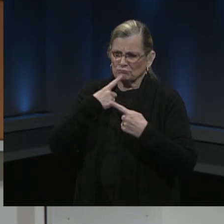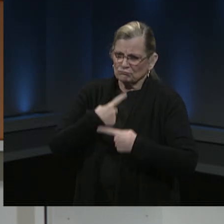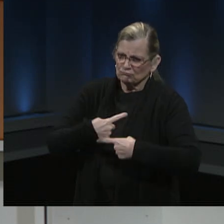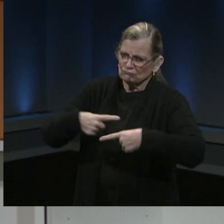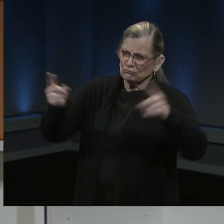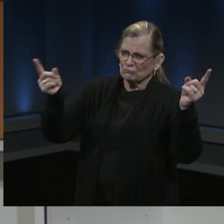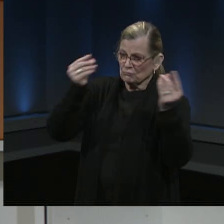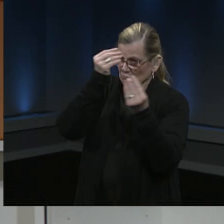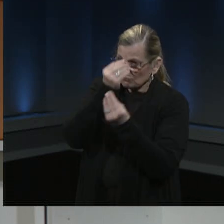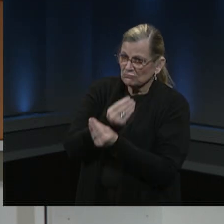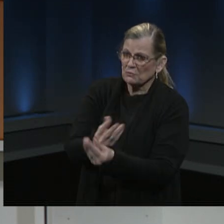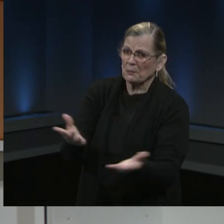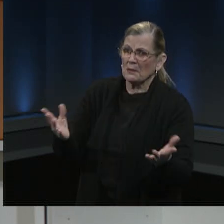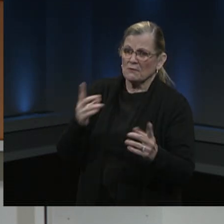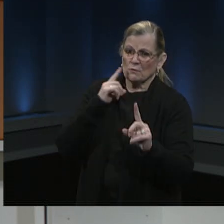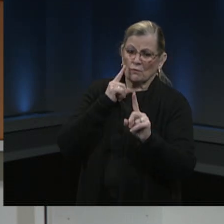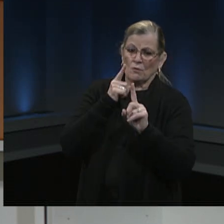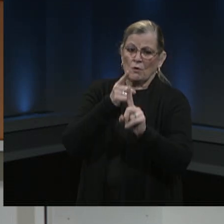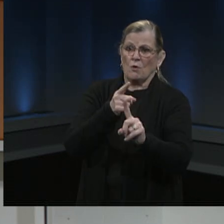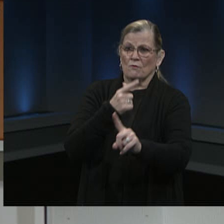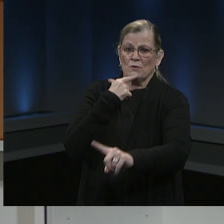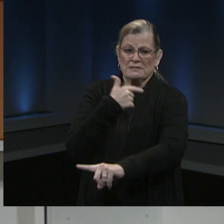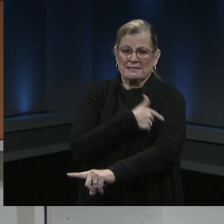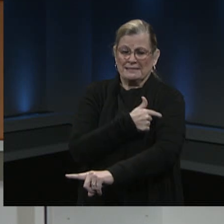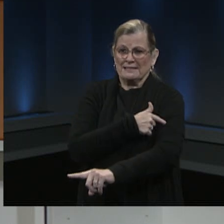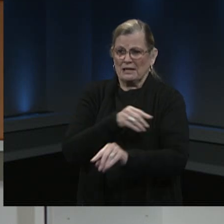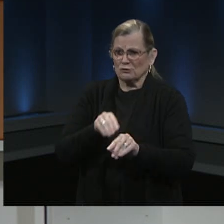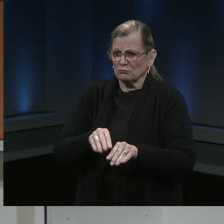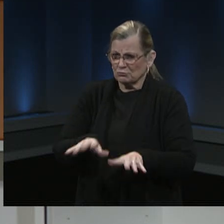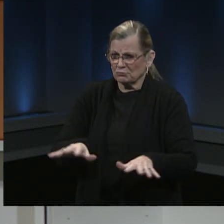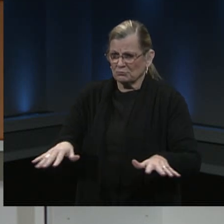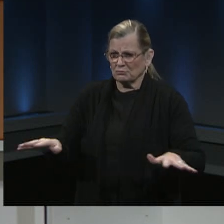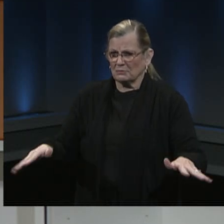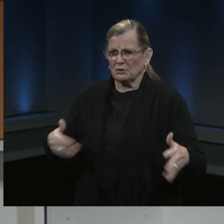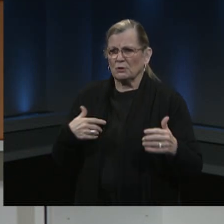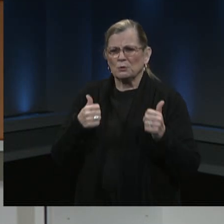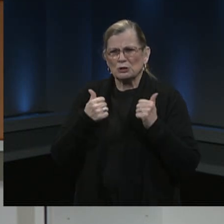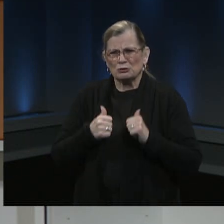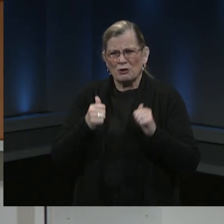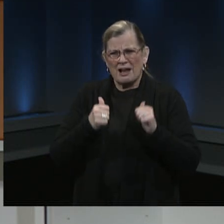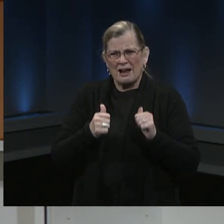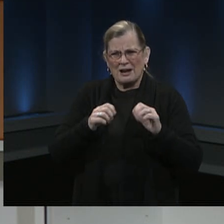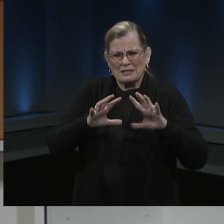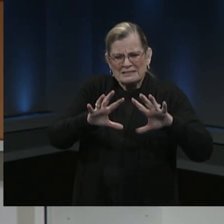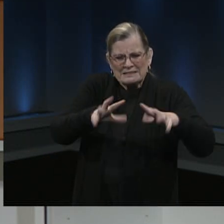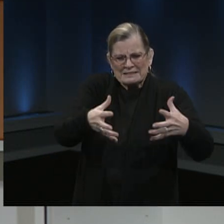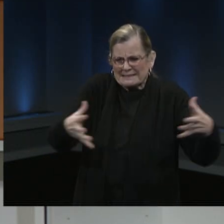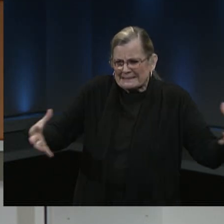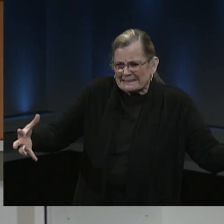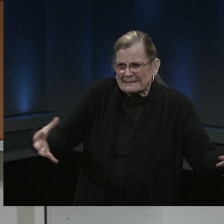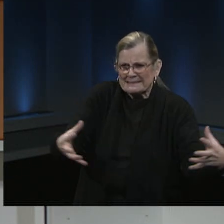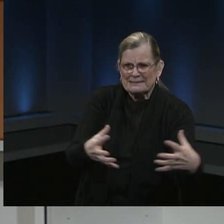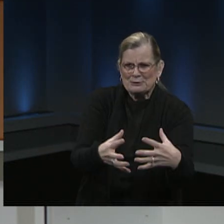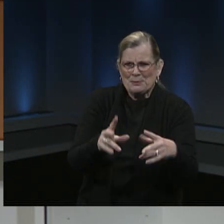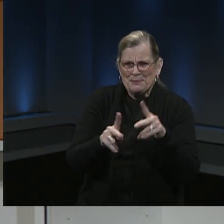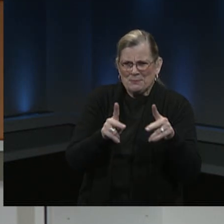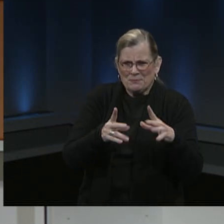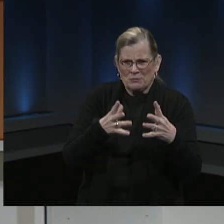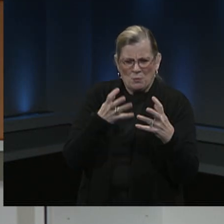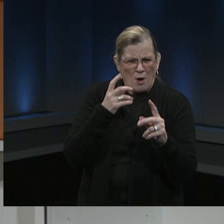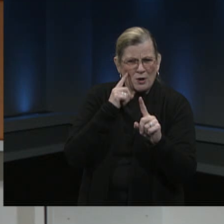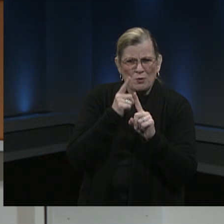vaccinate Virginia. We're working hard to reach herd immunity and get almost 50,000 Virginians a day